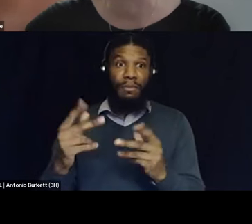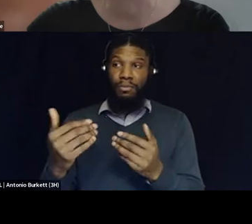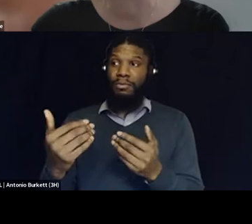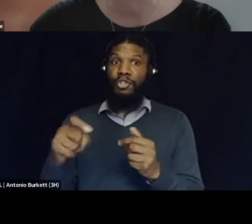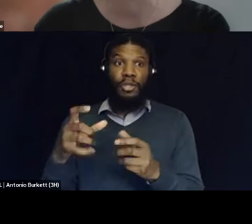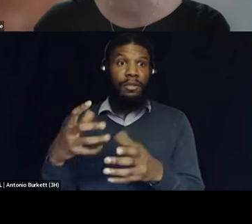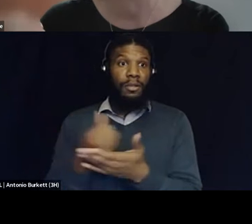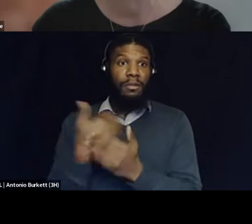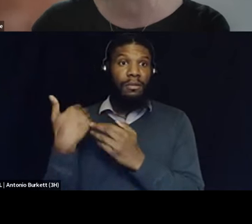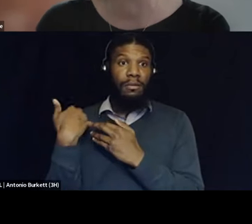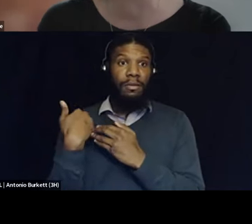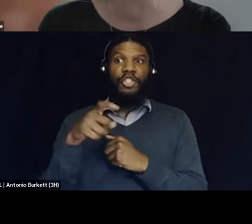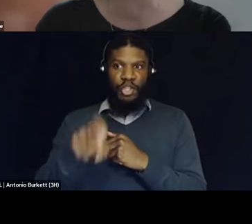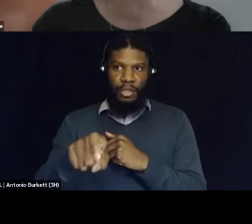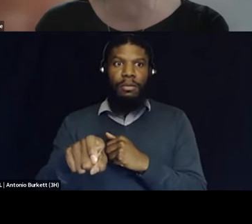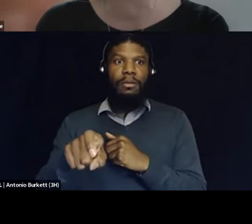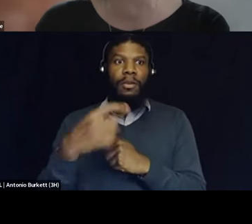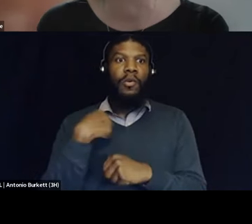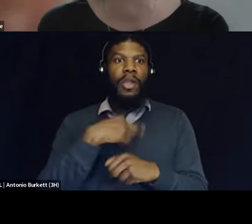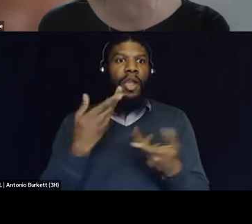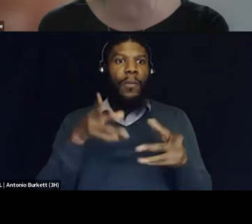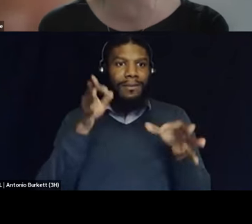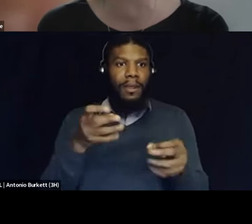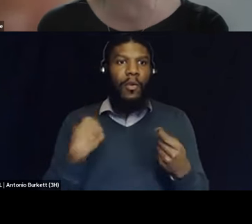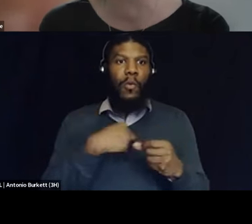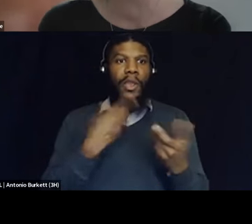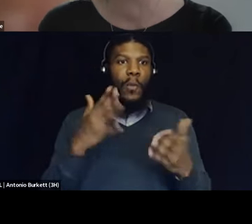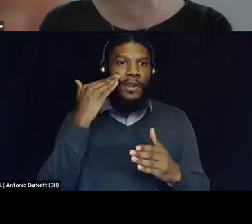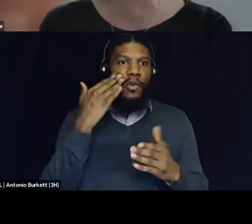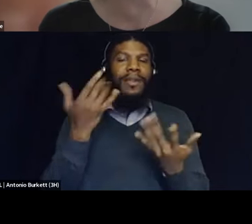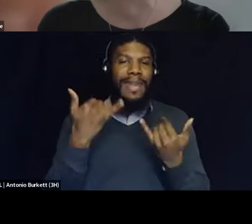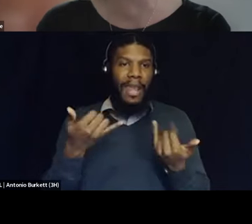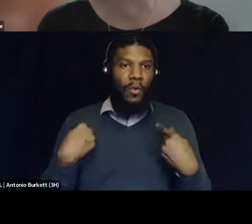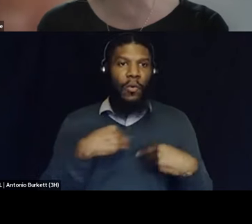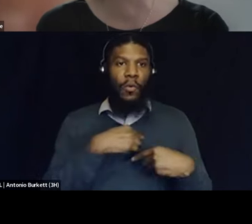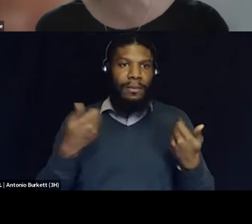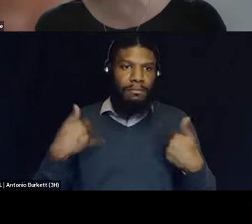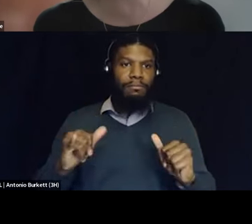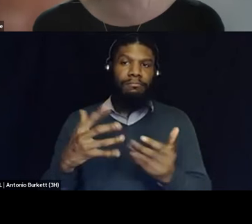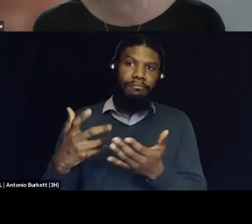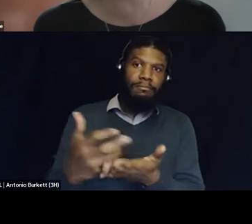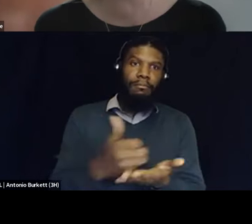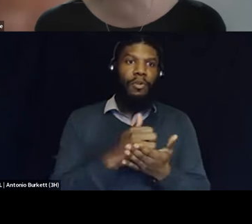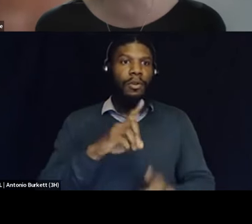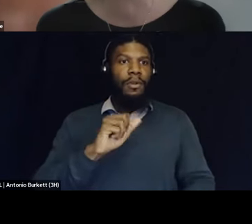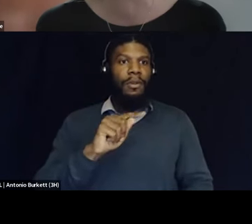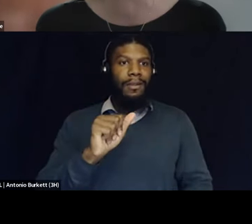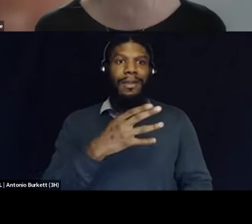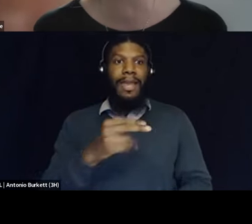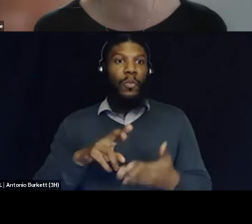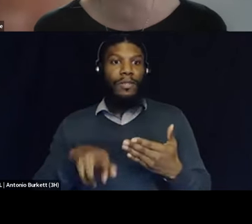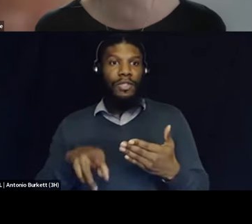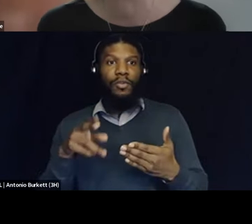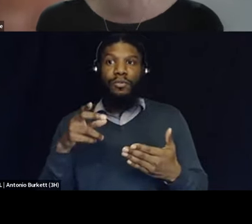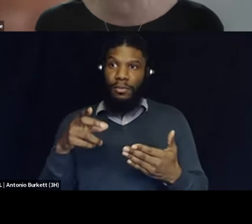this determination and now we're like gathering the data we're gathering gathering the other you know sort of uh like outputs to be able to